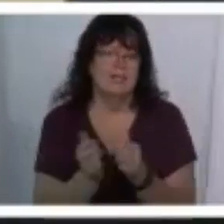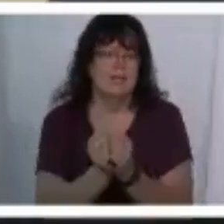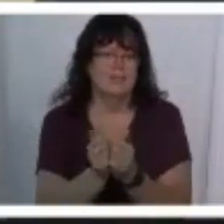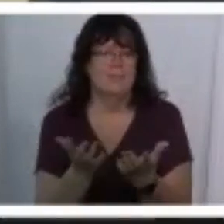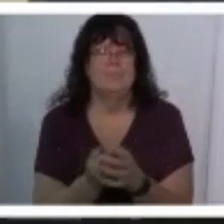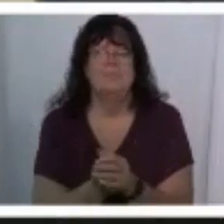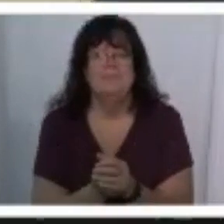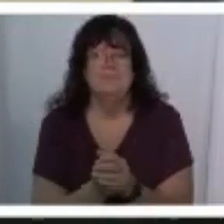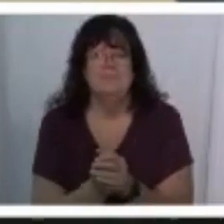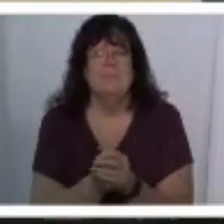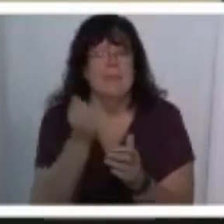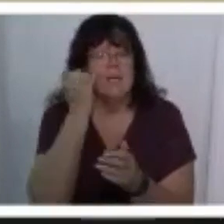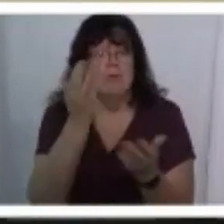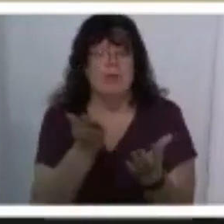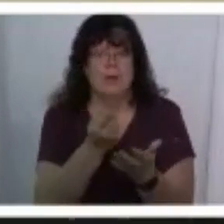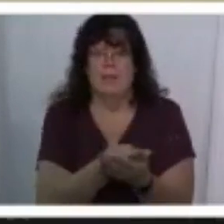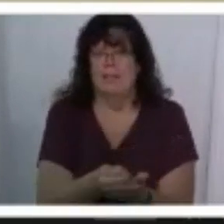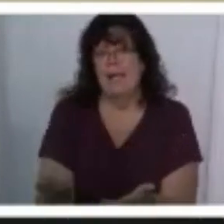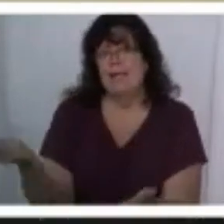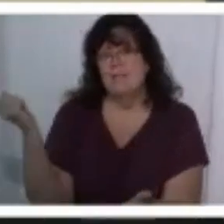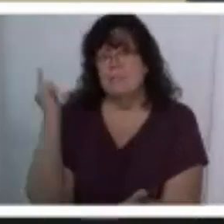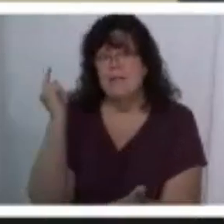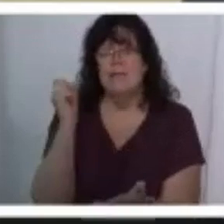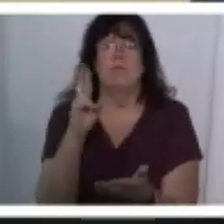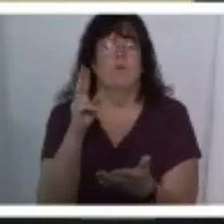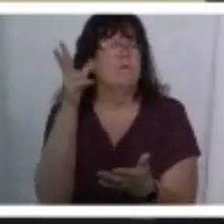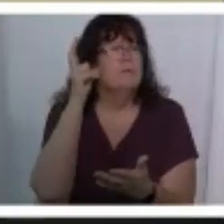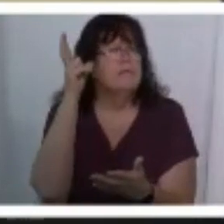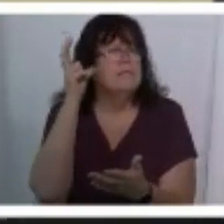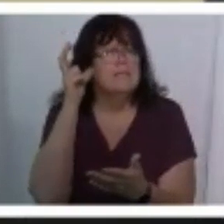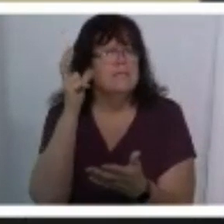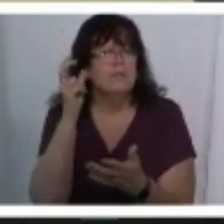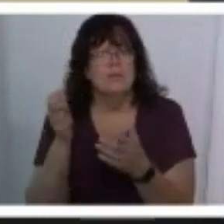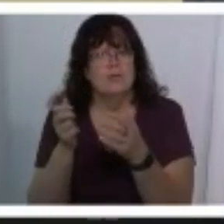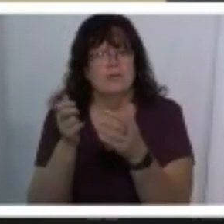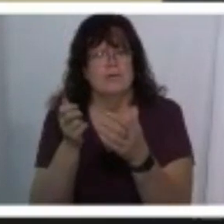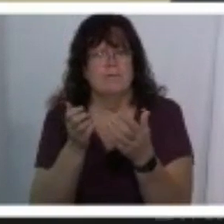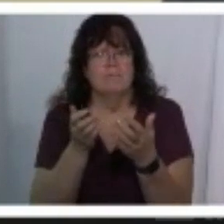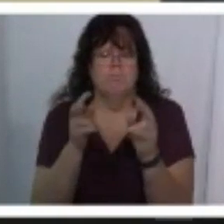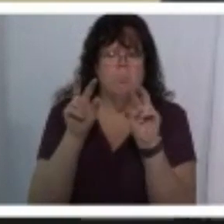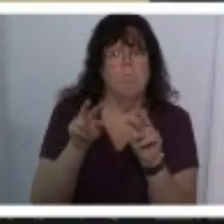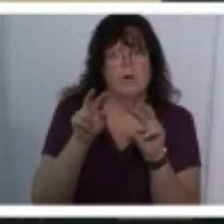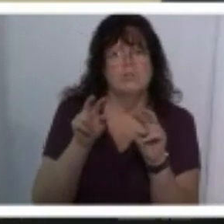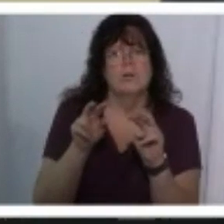if you were here last week or if you uh listened or followed along on uh